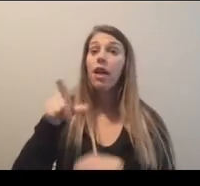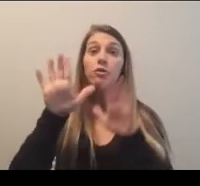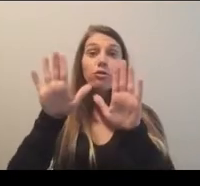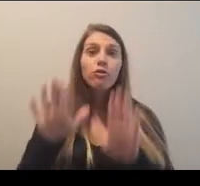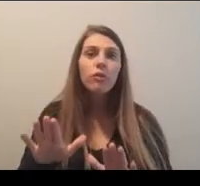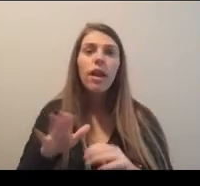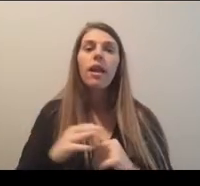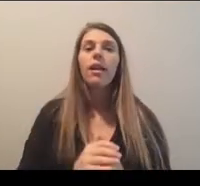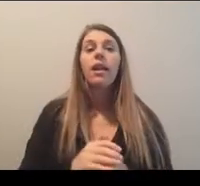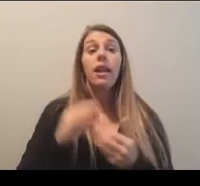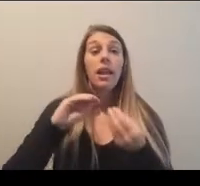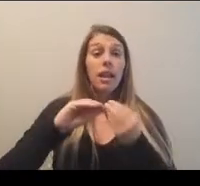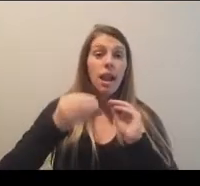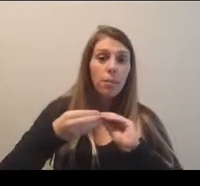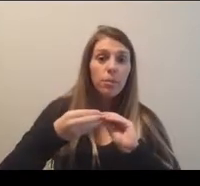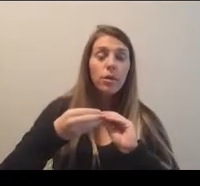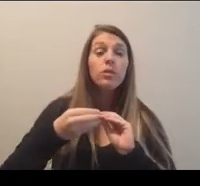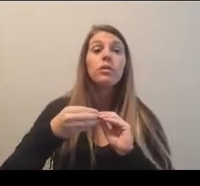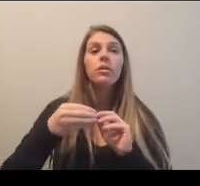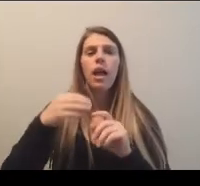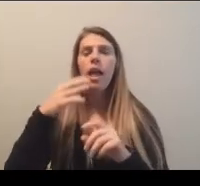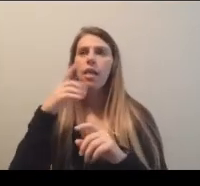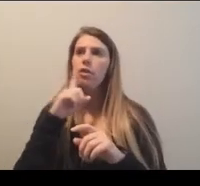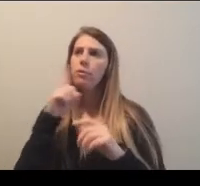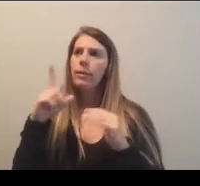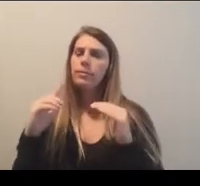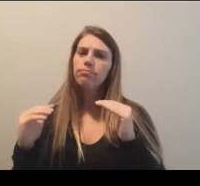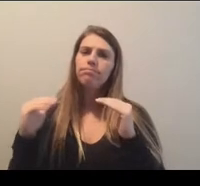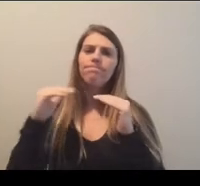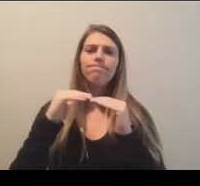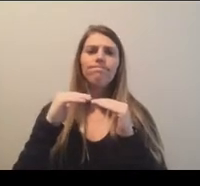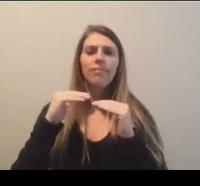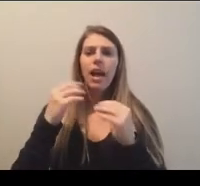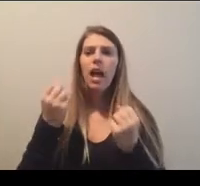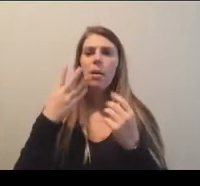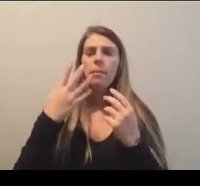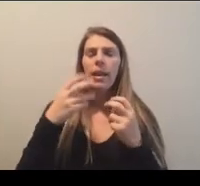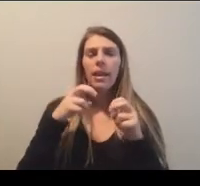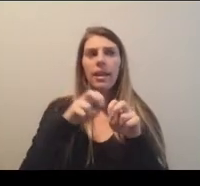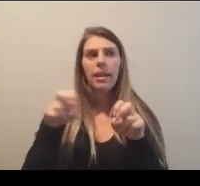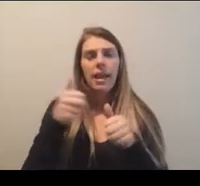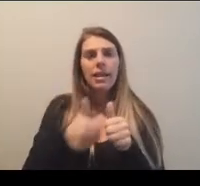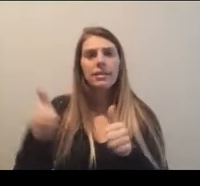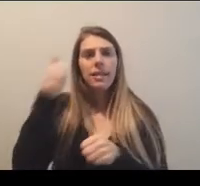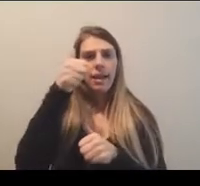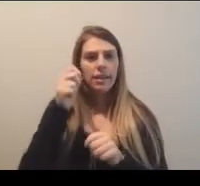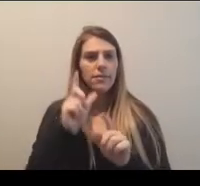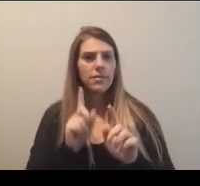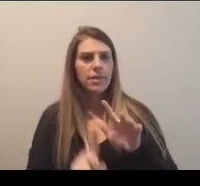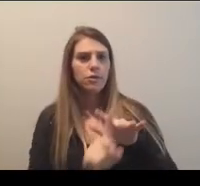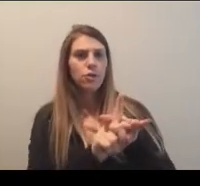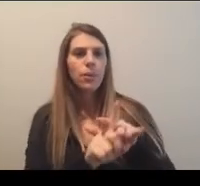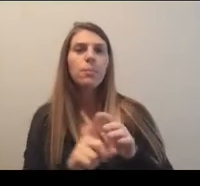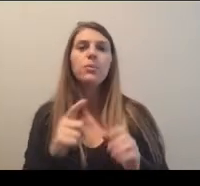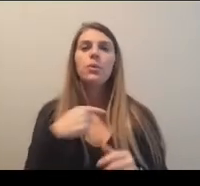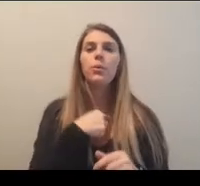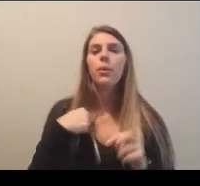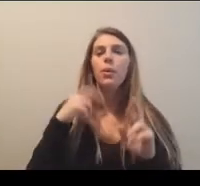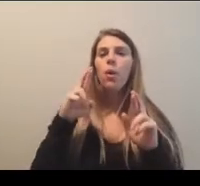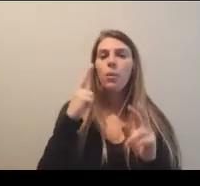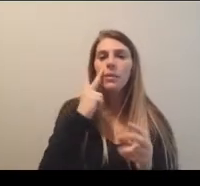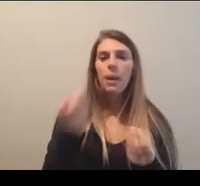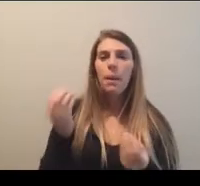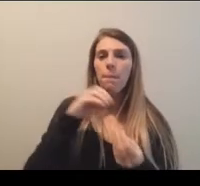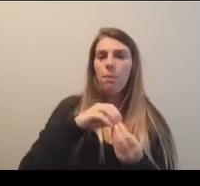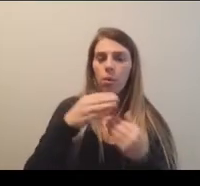not just in numbers, but in the, the levels of executives that were in attendance. Um, so we're hopeful to see more activations